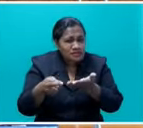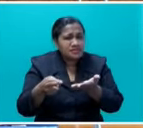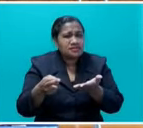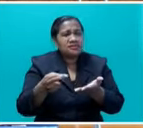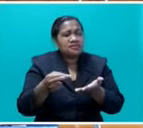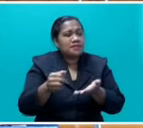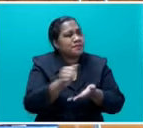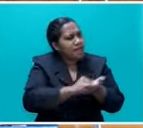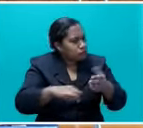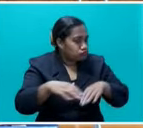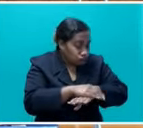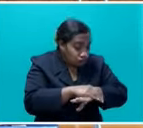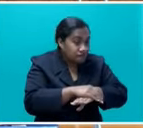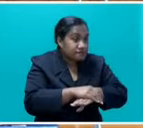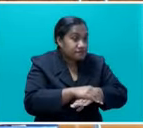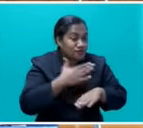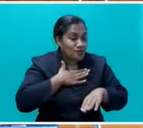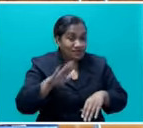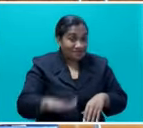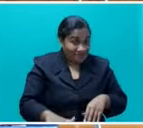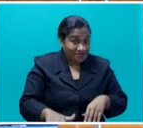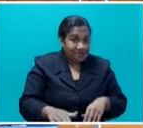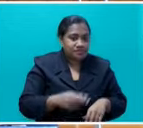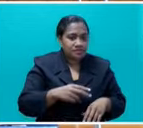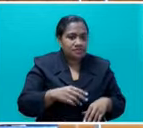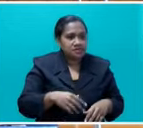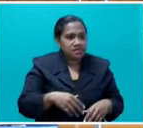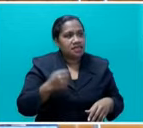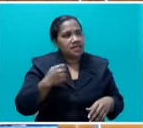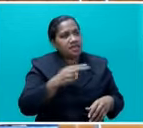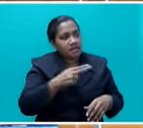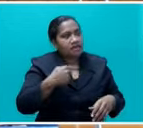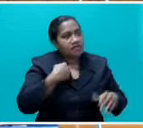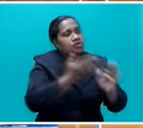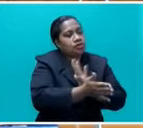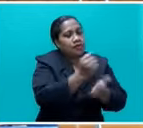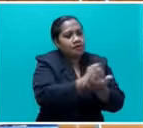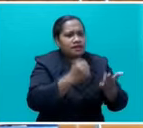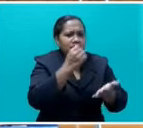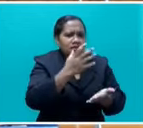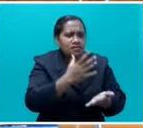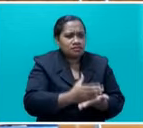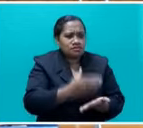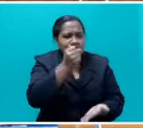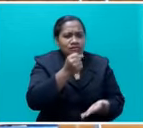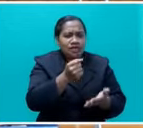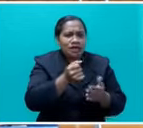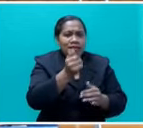buying a pair of shoes for my child, and if I go and buy six bottles of long neck or six bottles of beer, what is wrong with that?